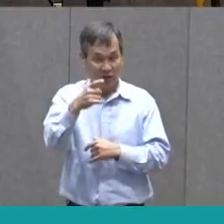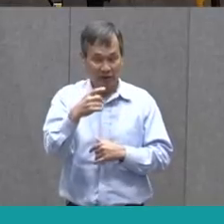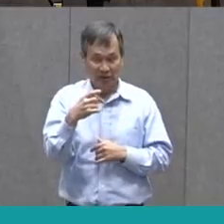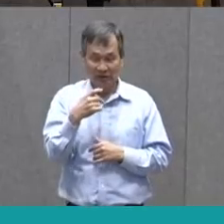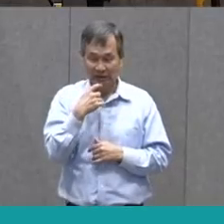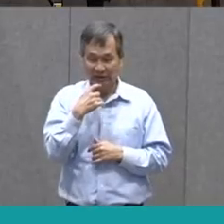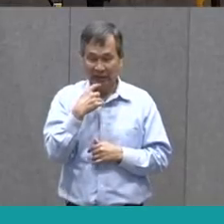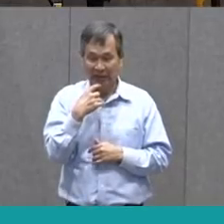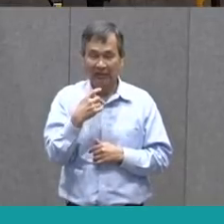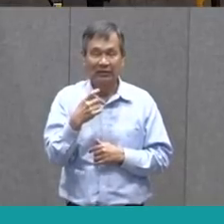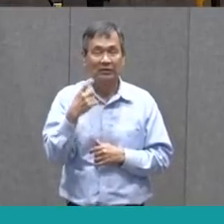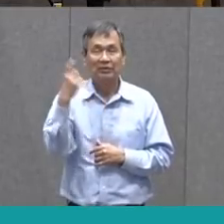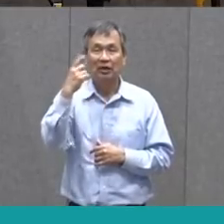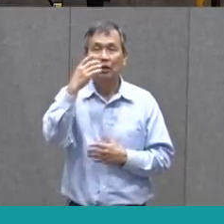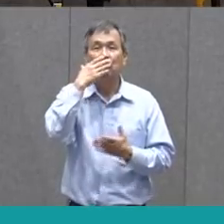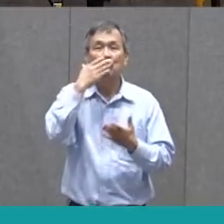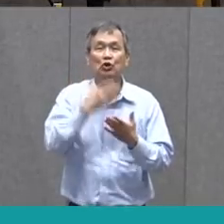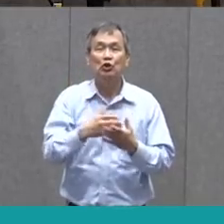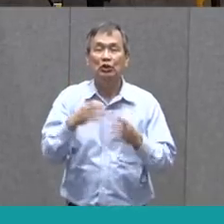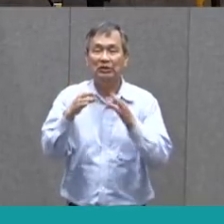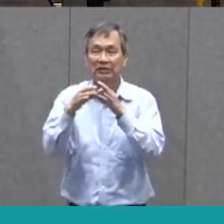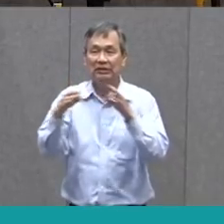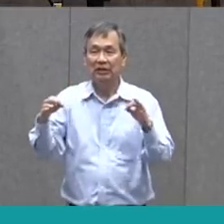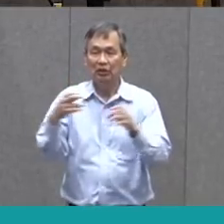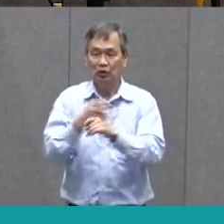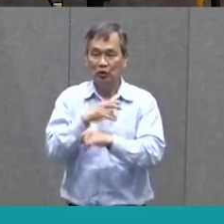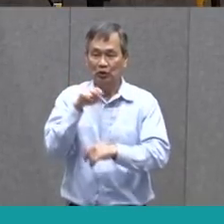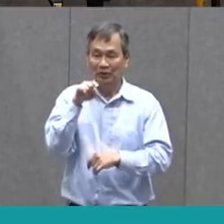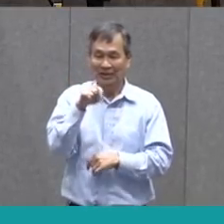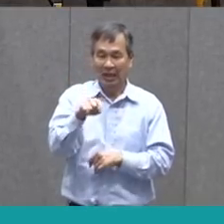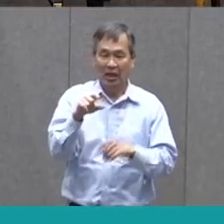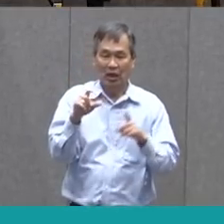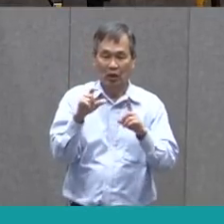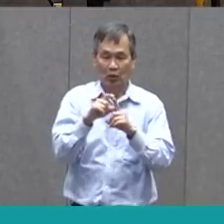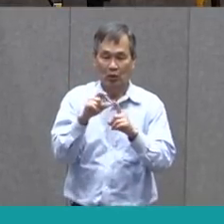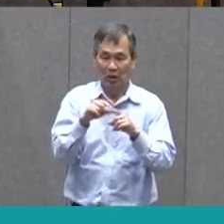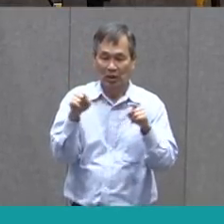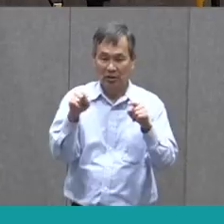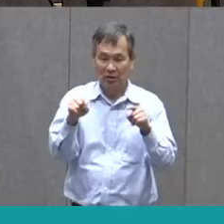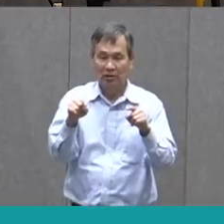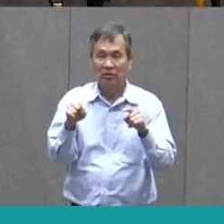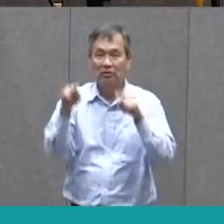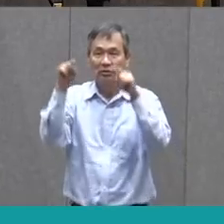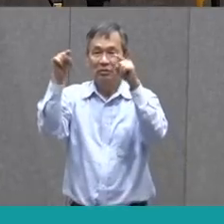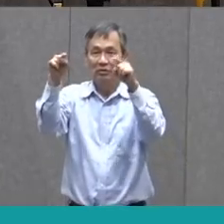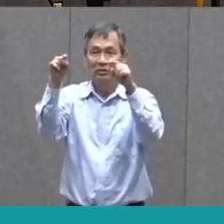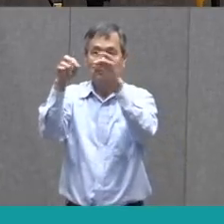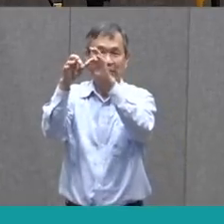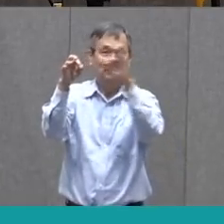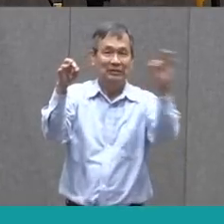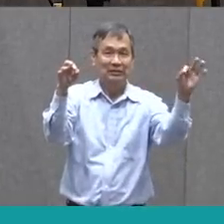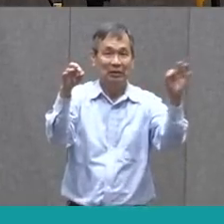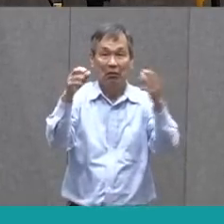out loud a creative sentence using the word persistence. Go ahead, say it out loud.